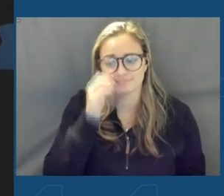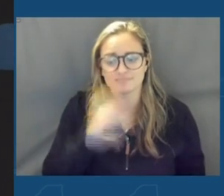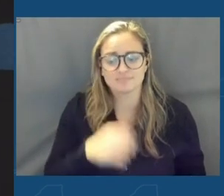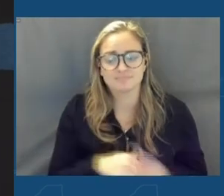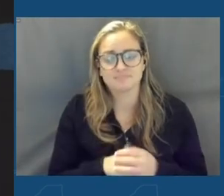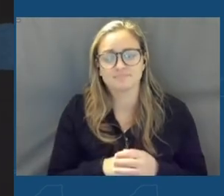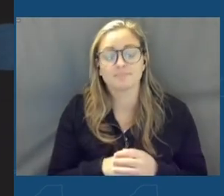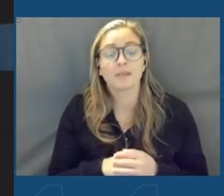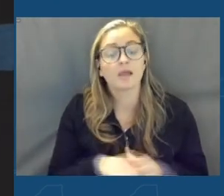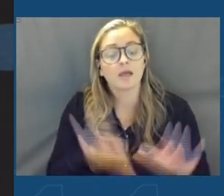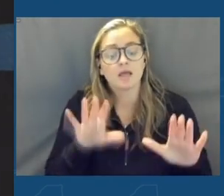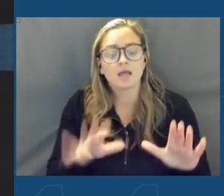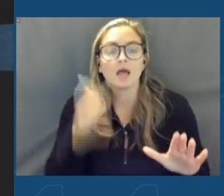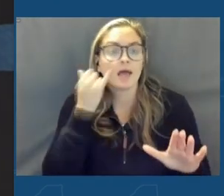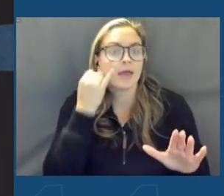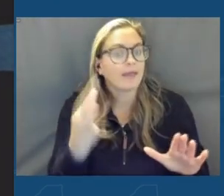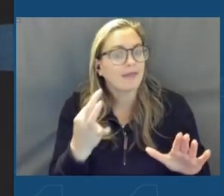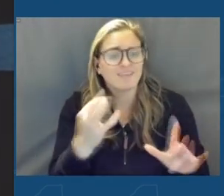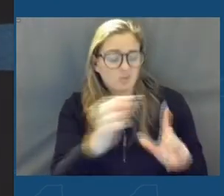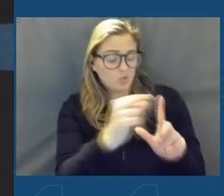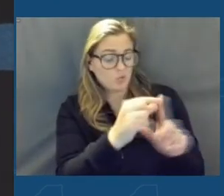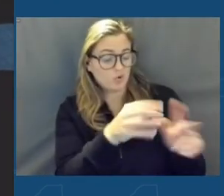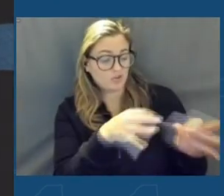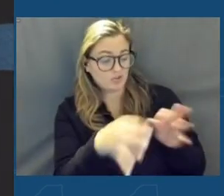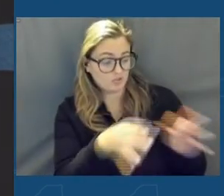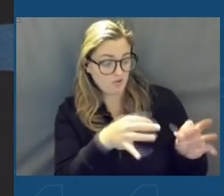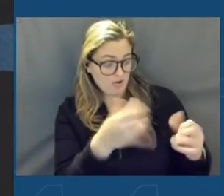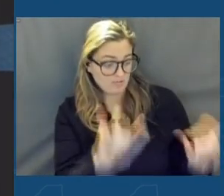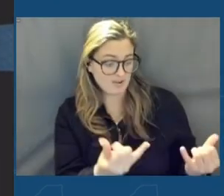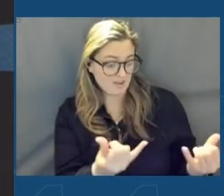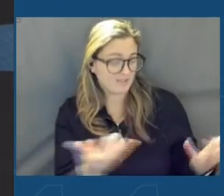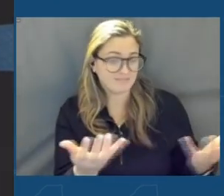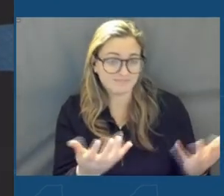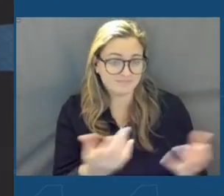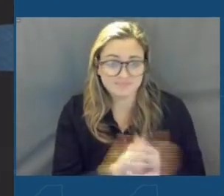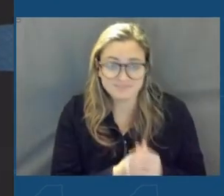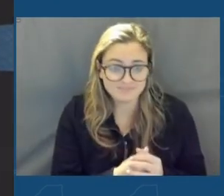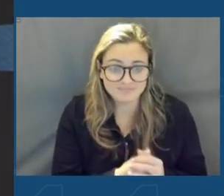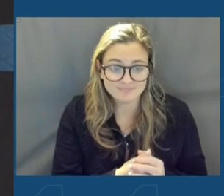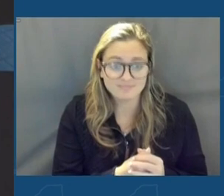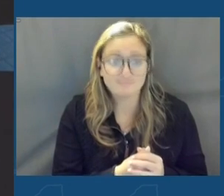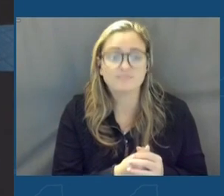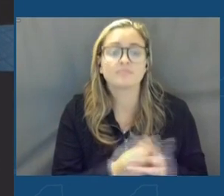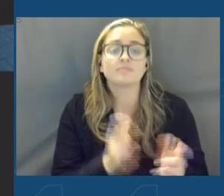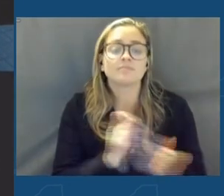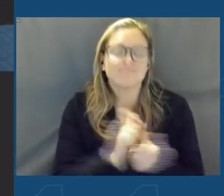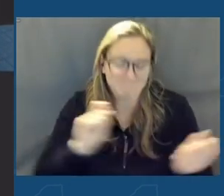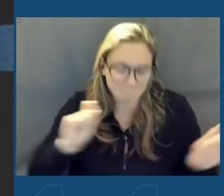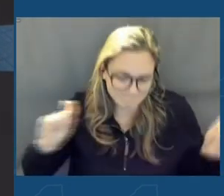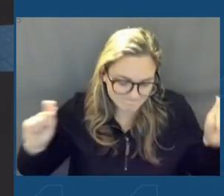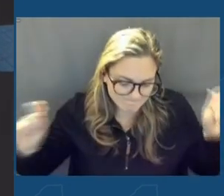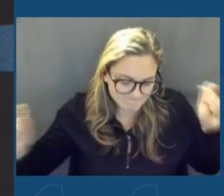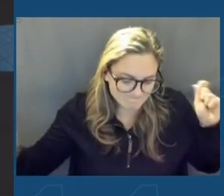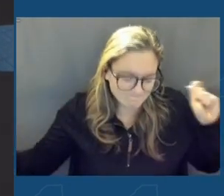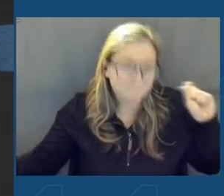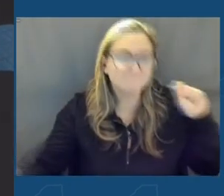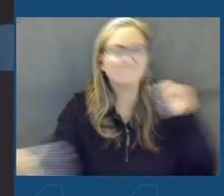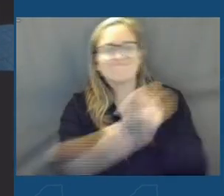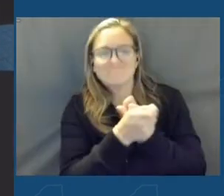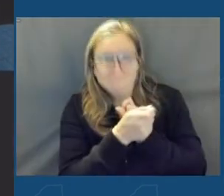Now, if there's a word to describe today, it's transformational.